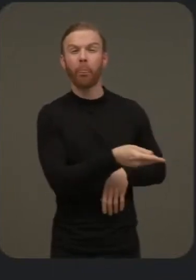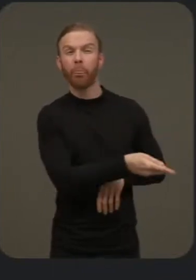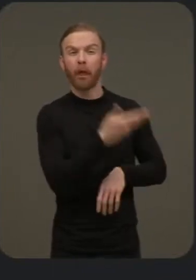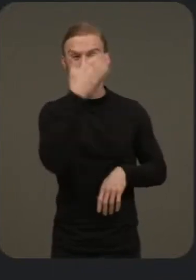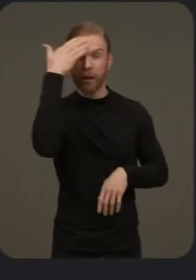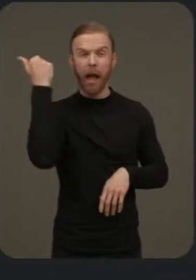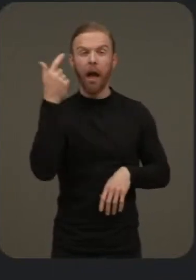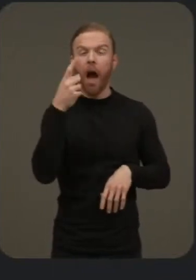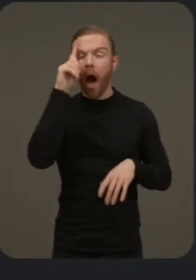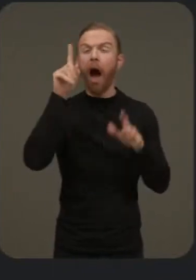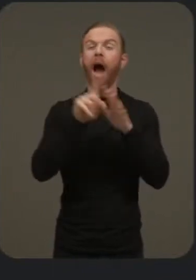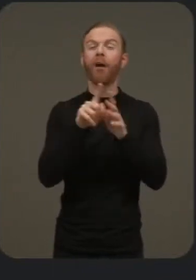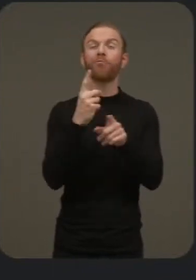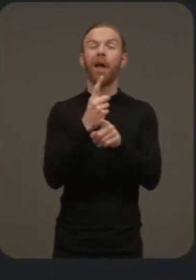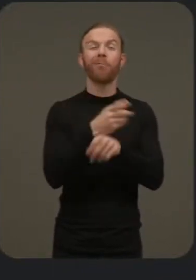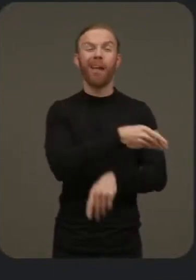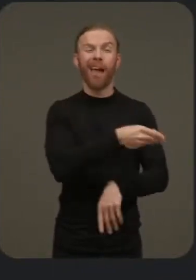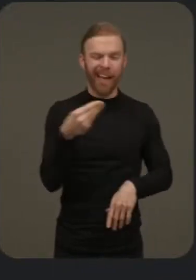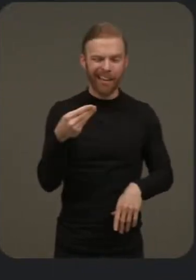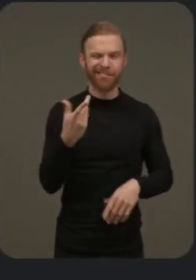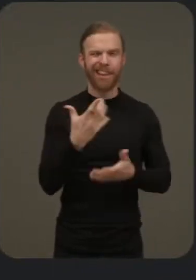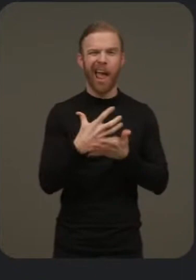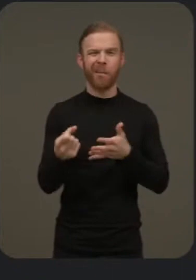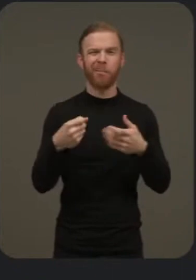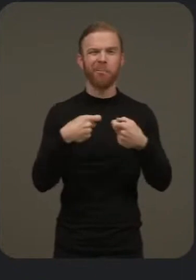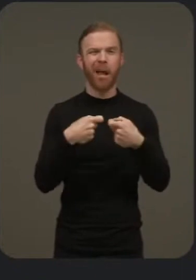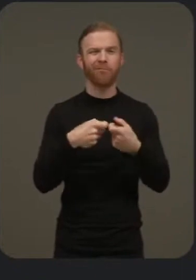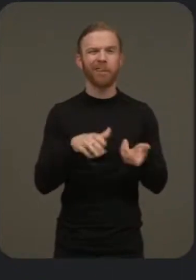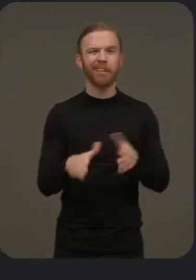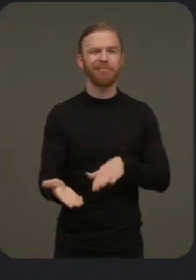you need it, it is out of battery.